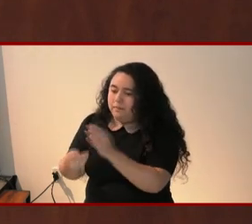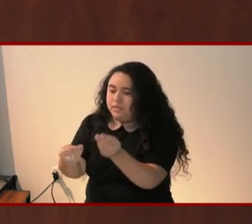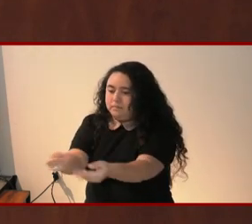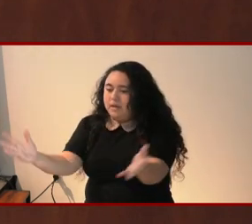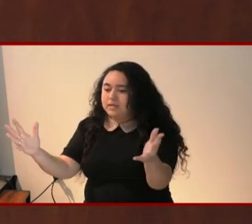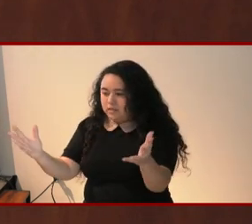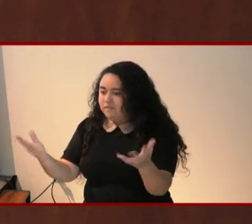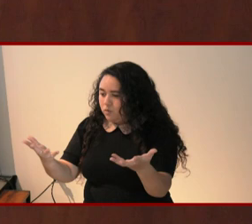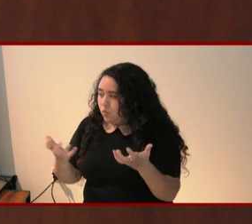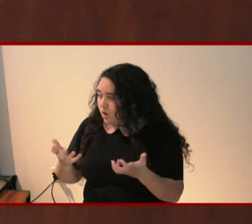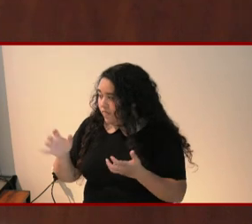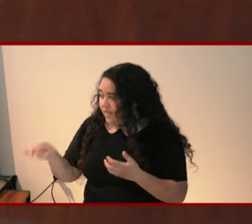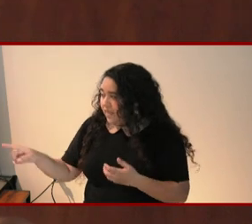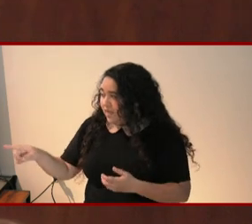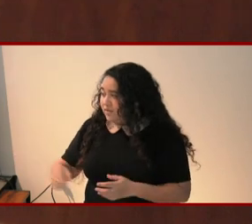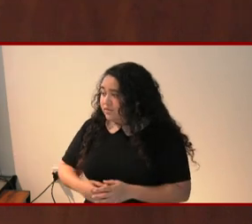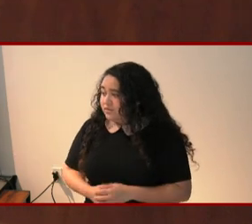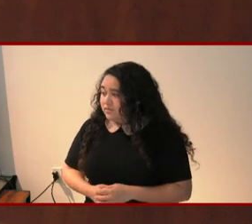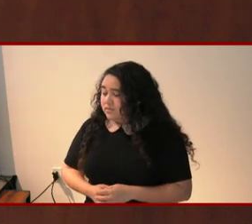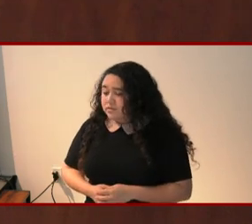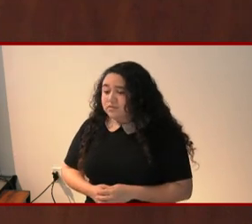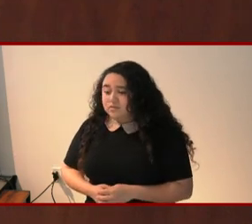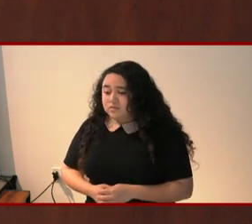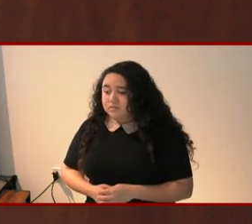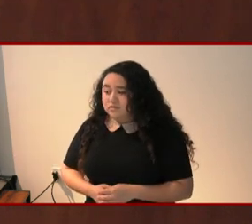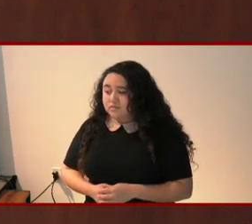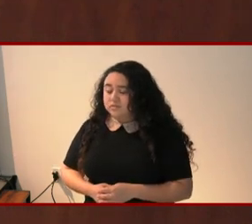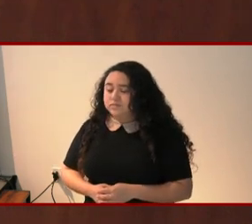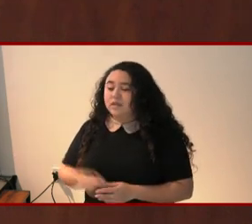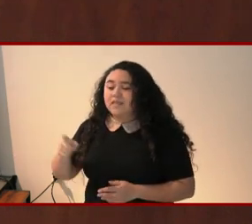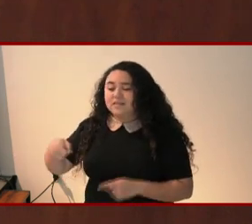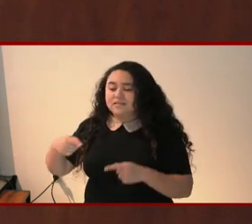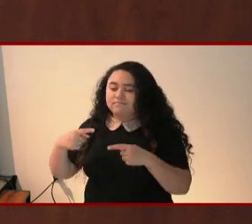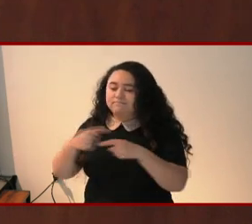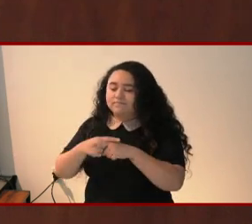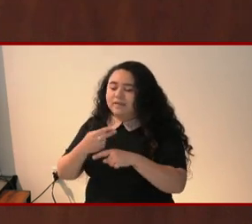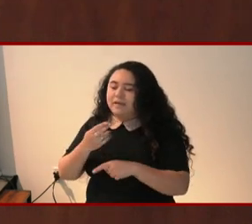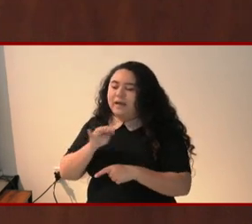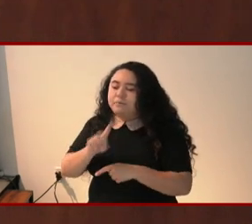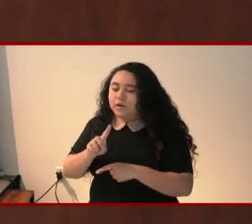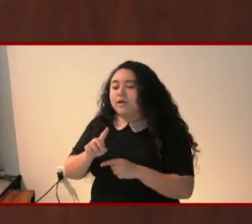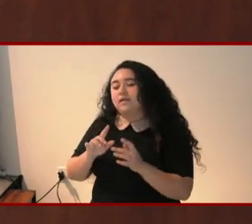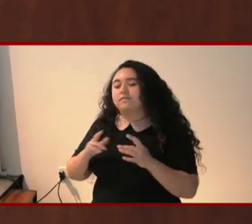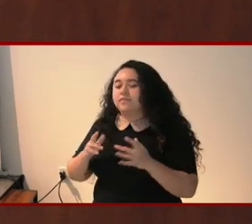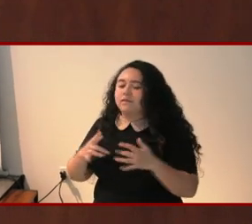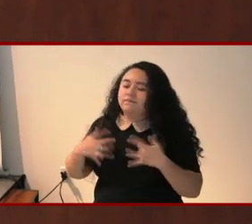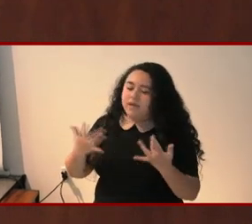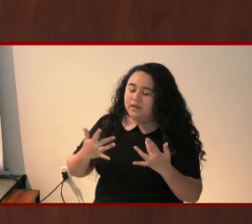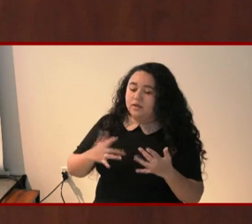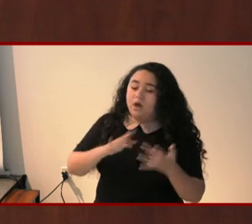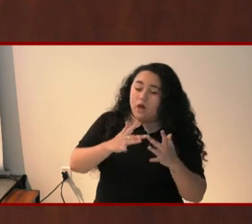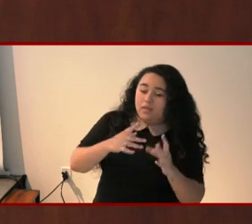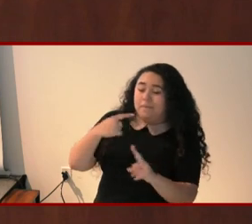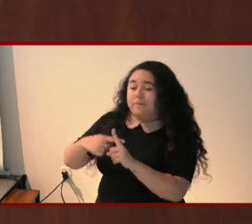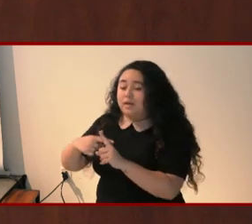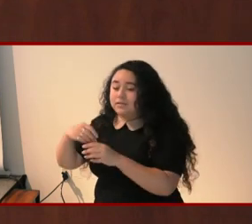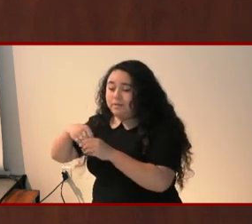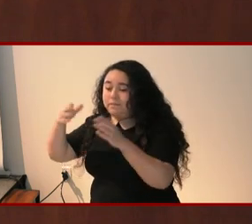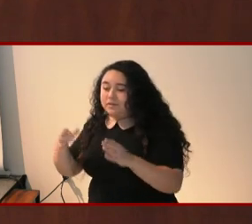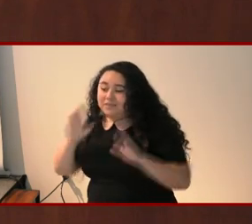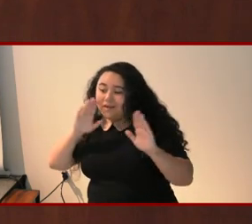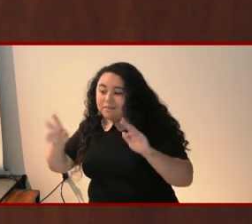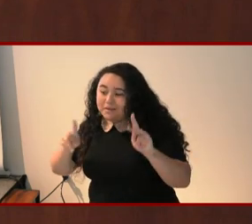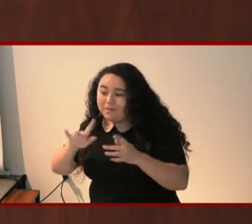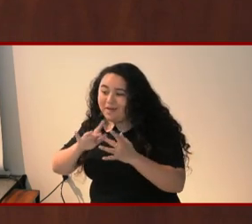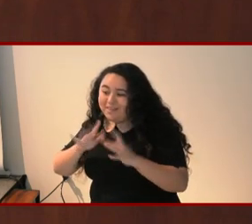you if you'd like that. This is a hybrid event, so folks are joining us in Zoom and in person. Hello to